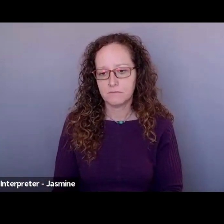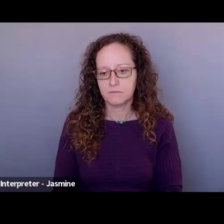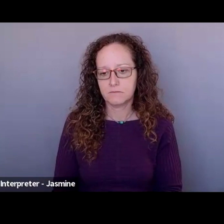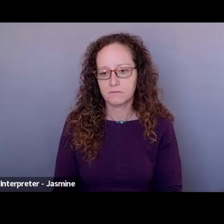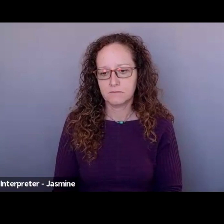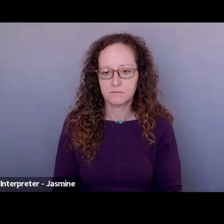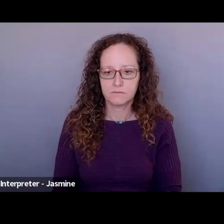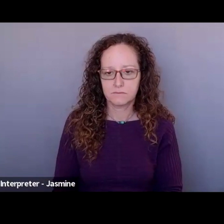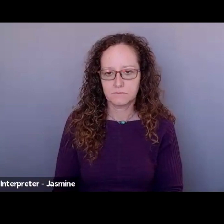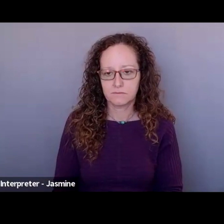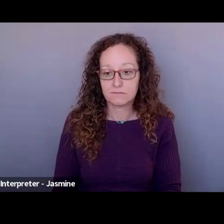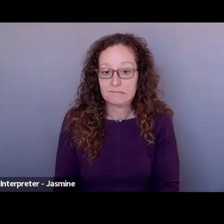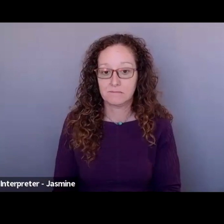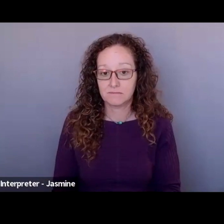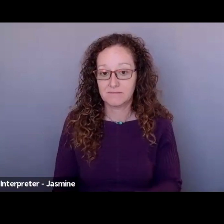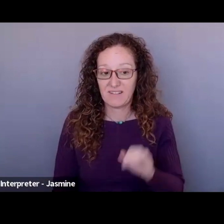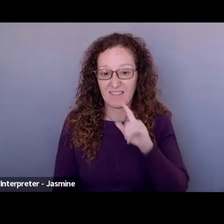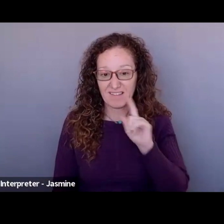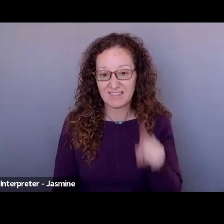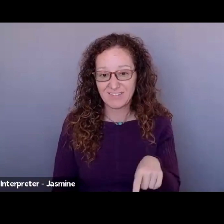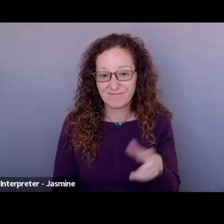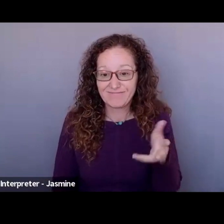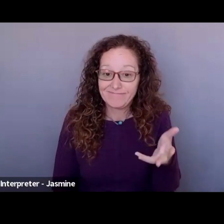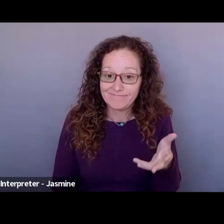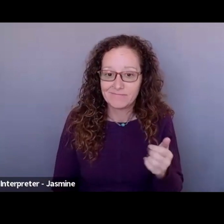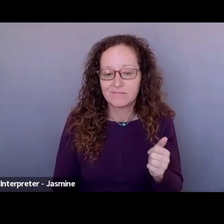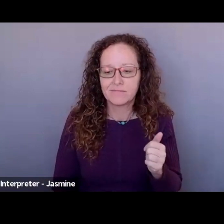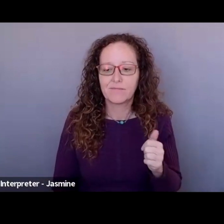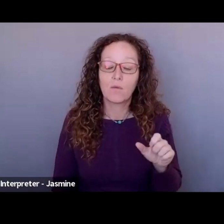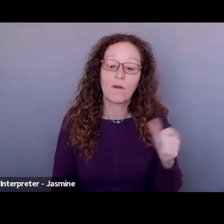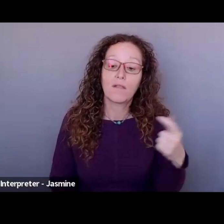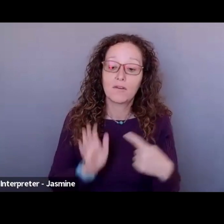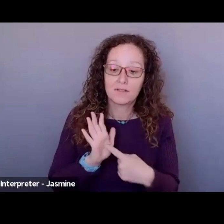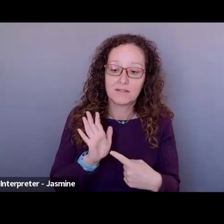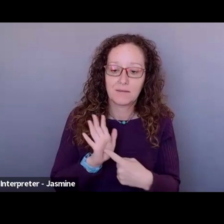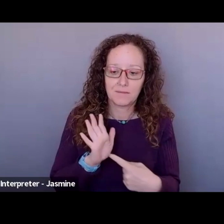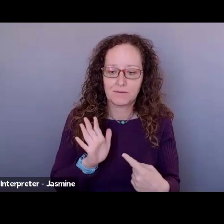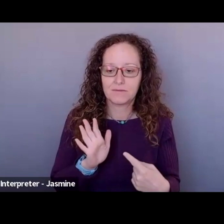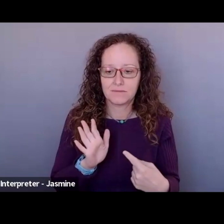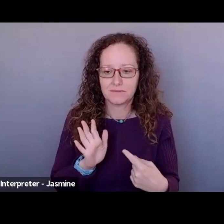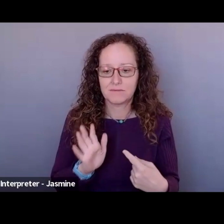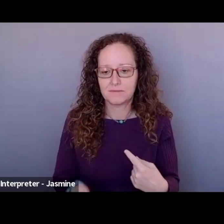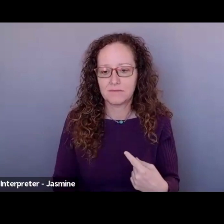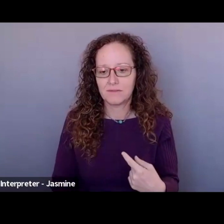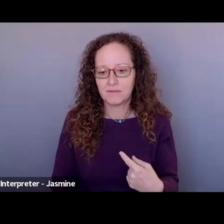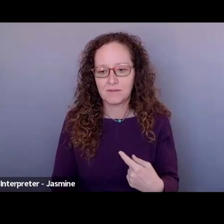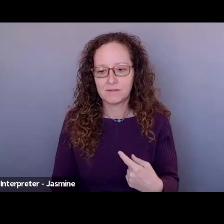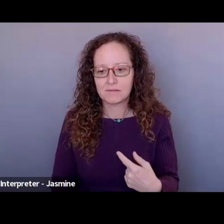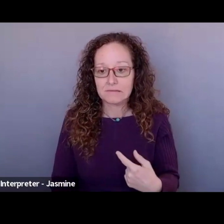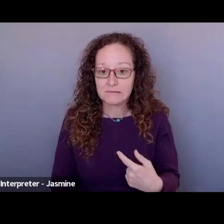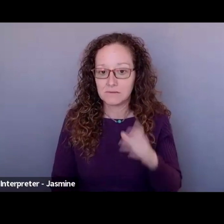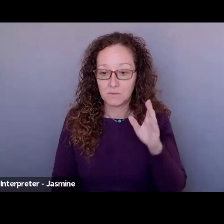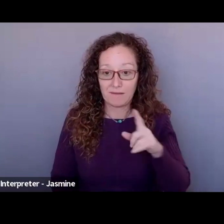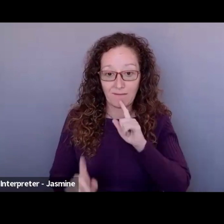I don't know if that answers your question. Um, some, I, you know, here's another example. Um, I don't, again, I don't know if this answers your